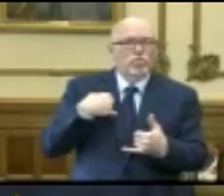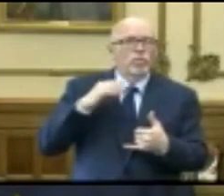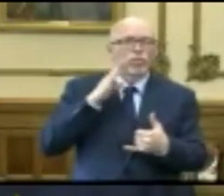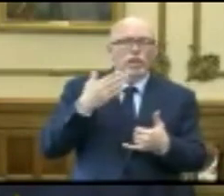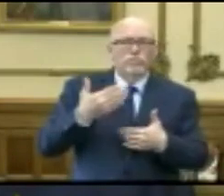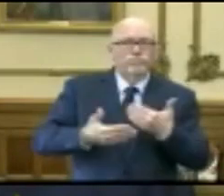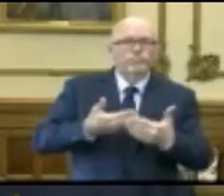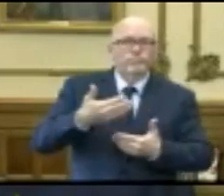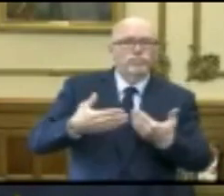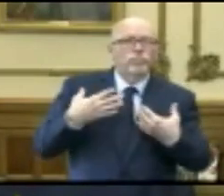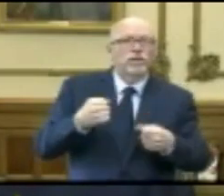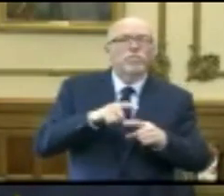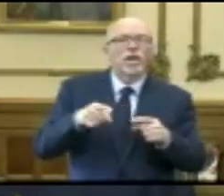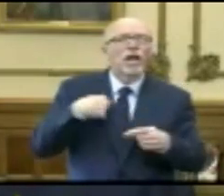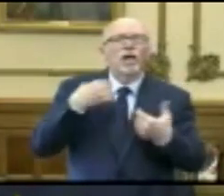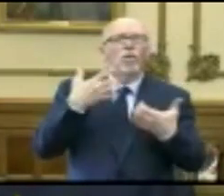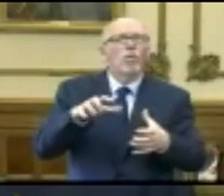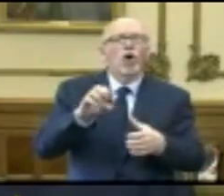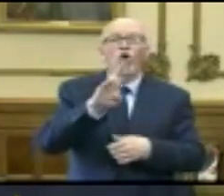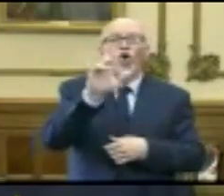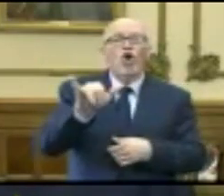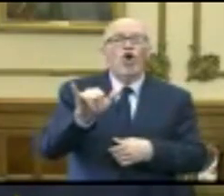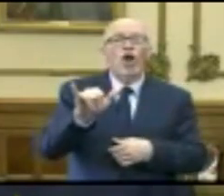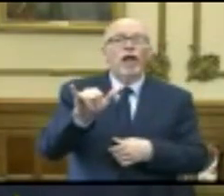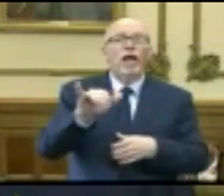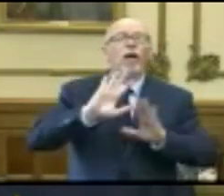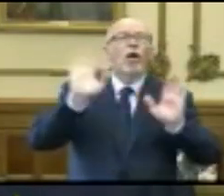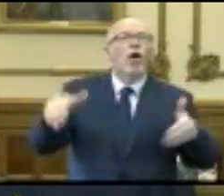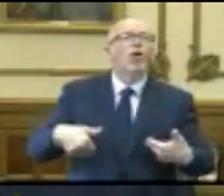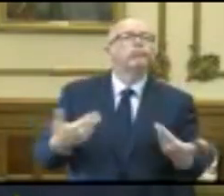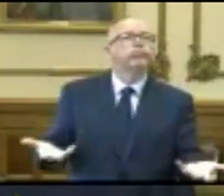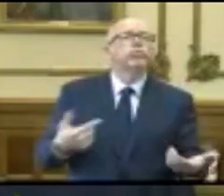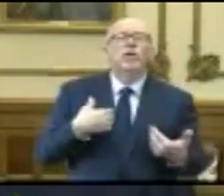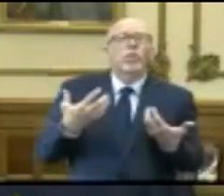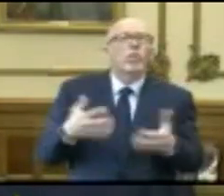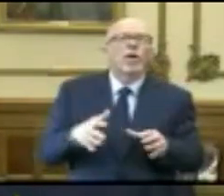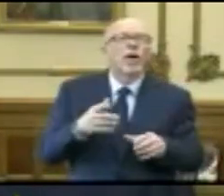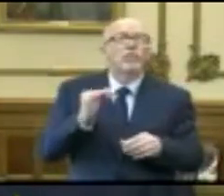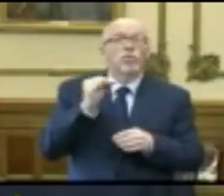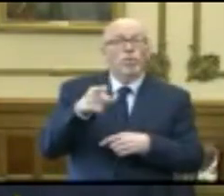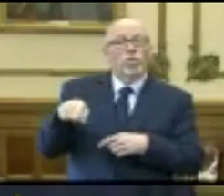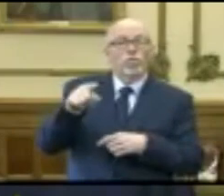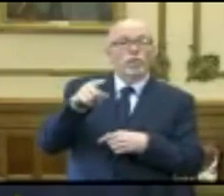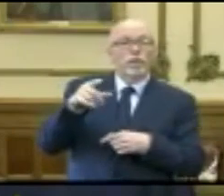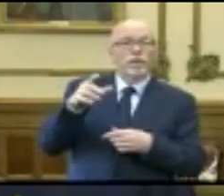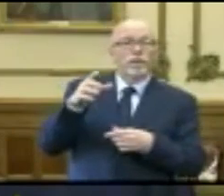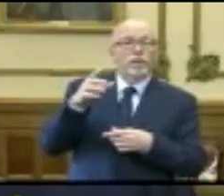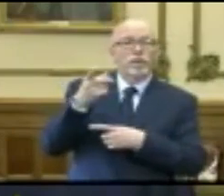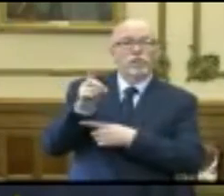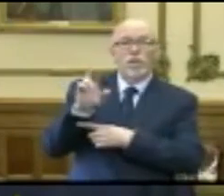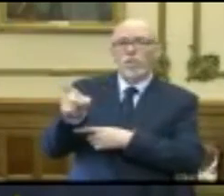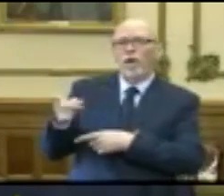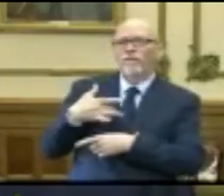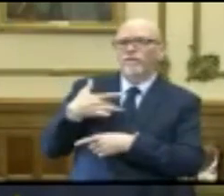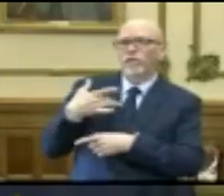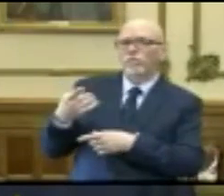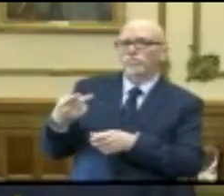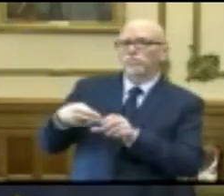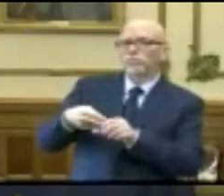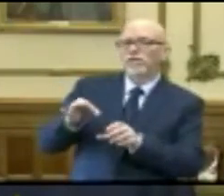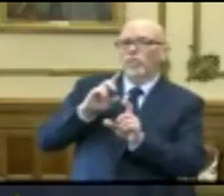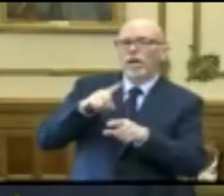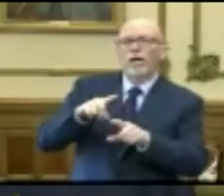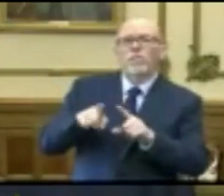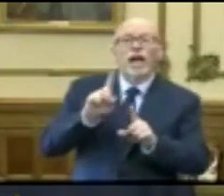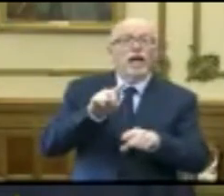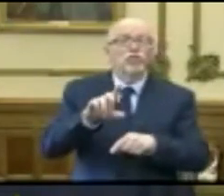right now, but we're not going to pull up too soon. So to answer your question directly, and you can pile on, Dr. Box, but to answer your